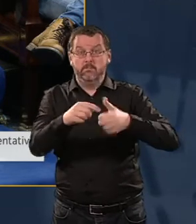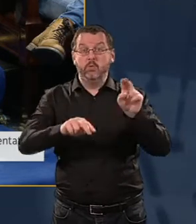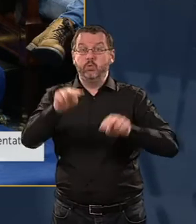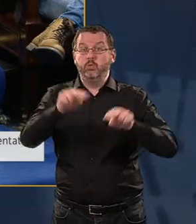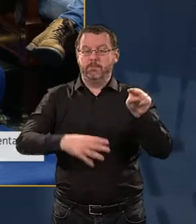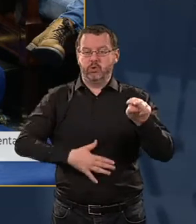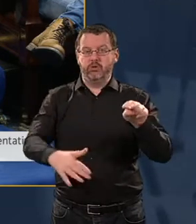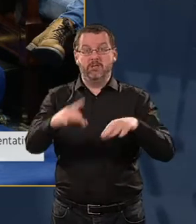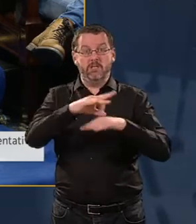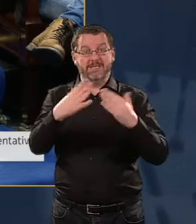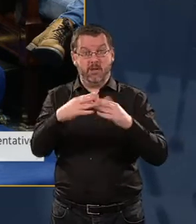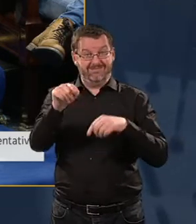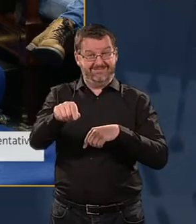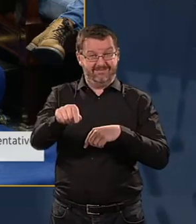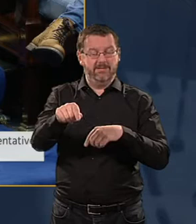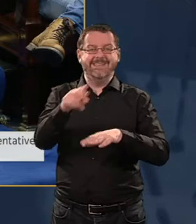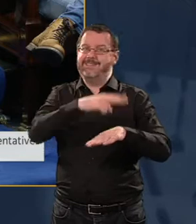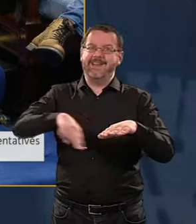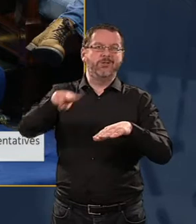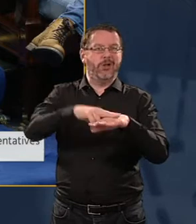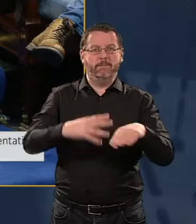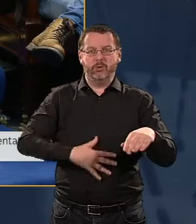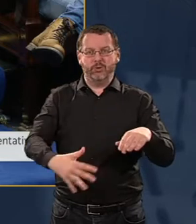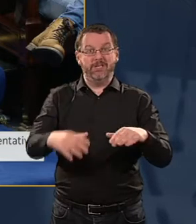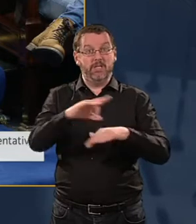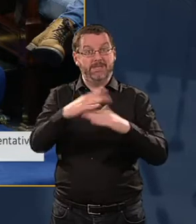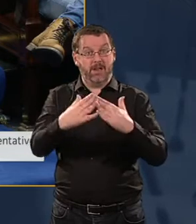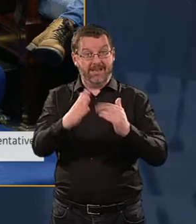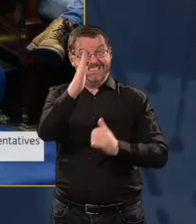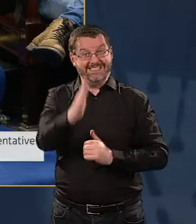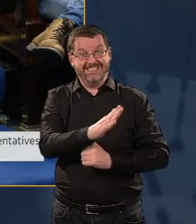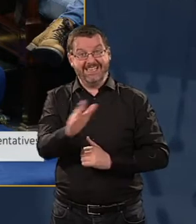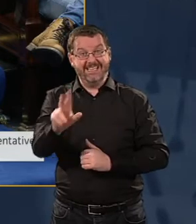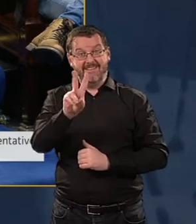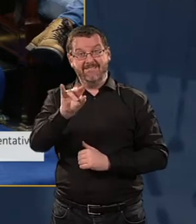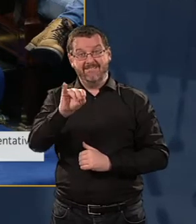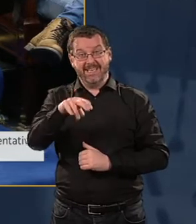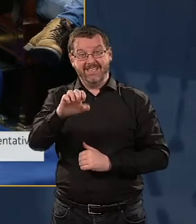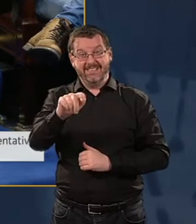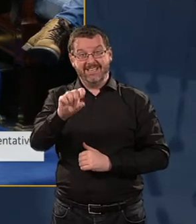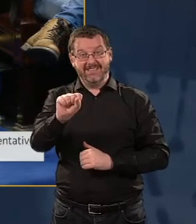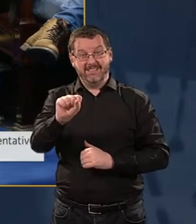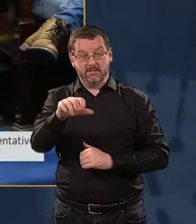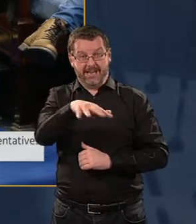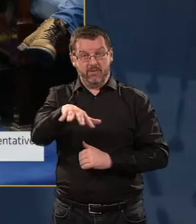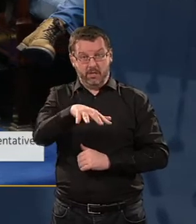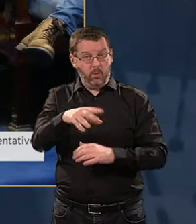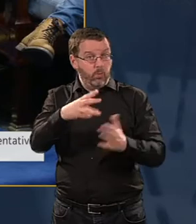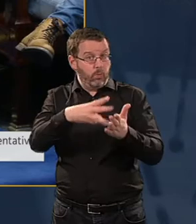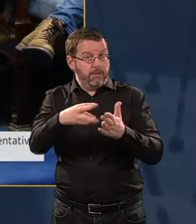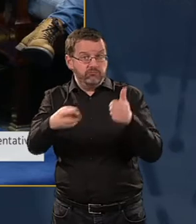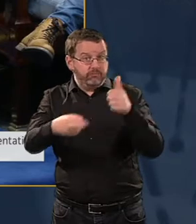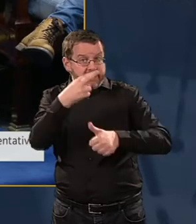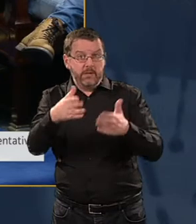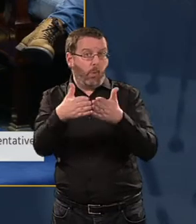maternity hospital at St, the new national maternity hospital at St Vincent's. When do you envisage that that will be completed and open?